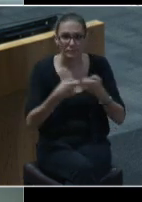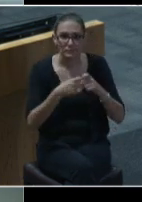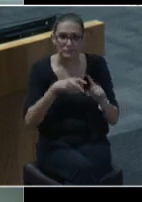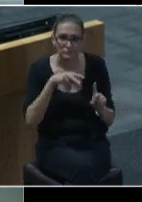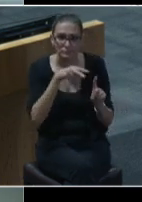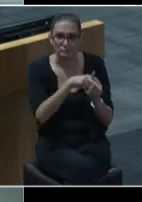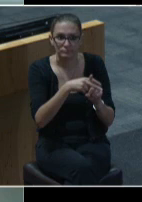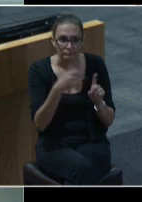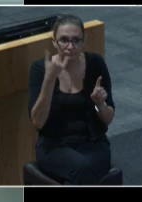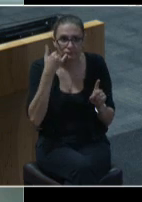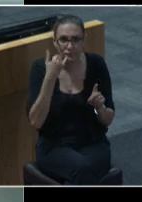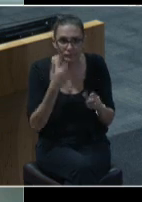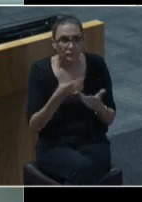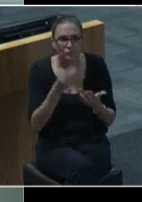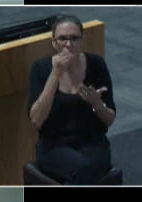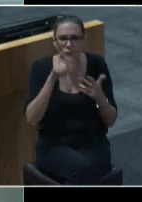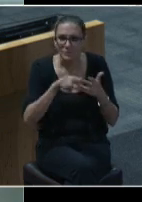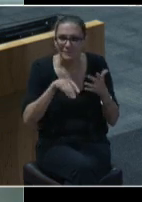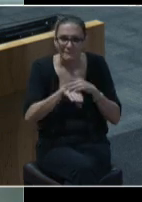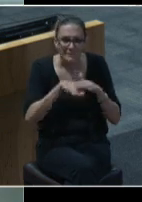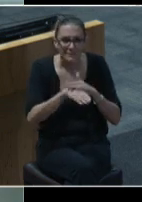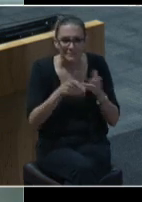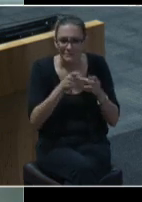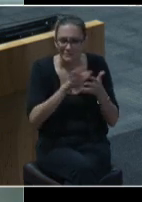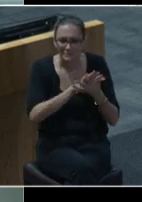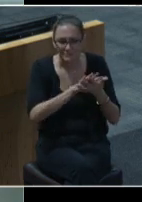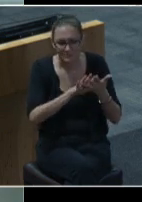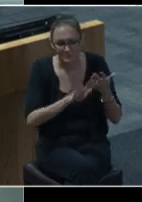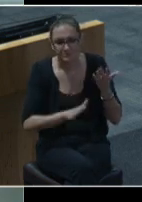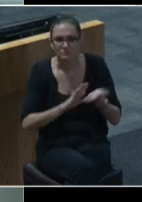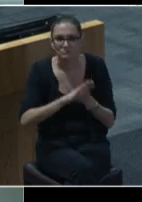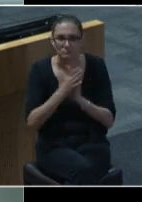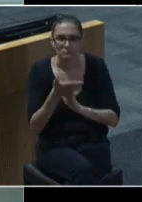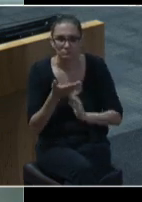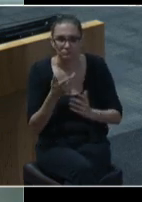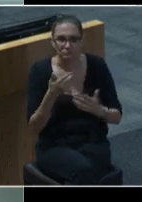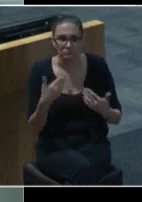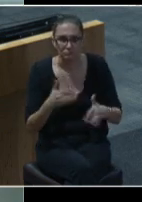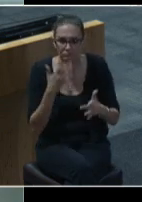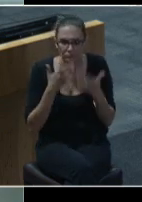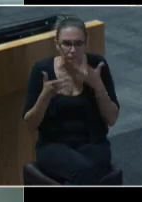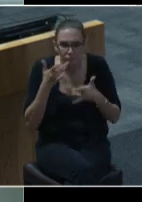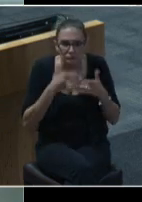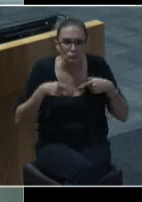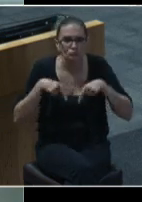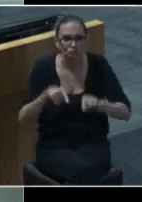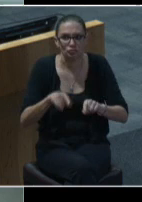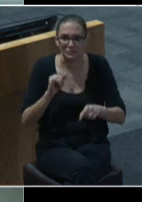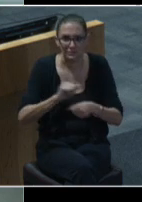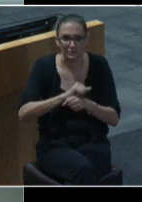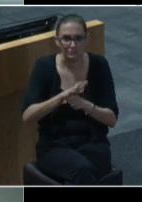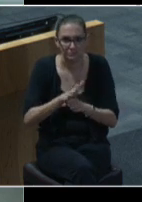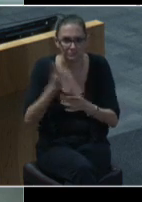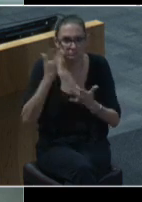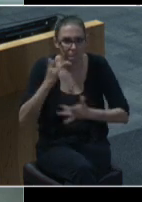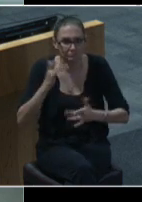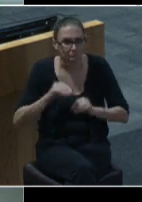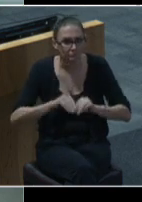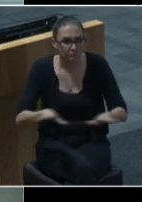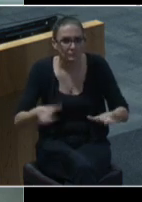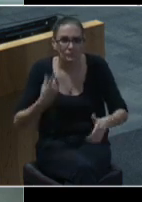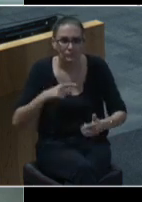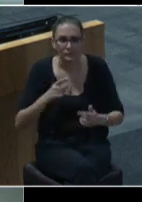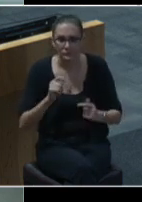food access sites all of which became scarce during the pandemic and